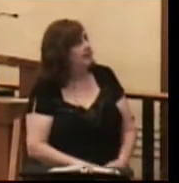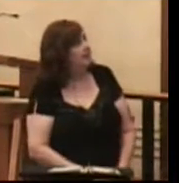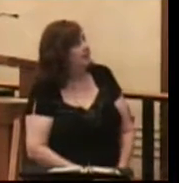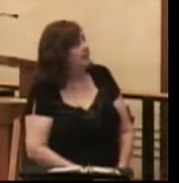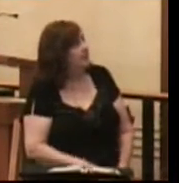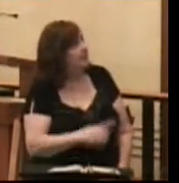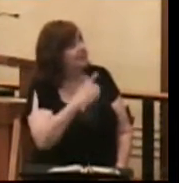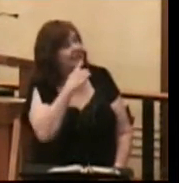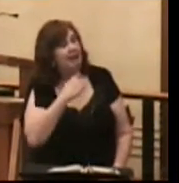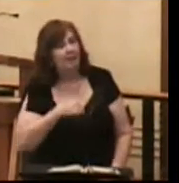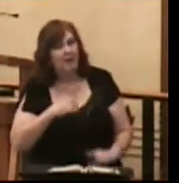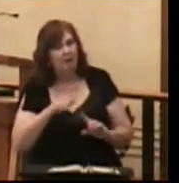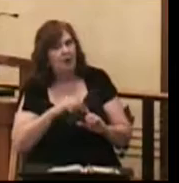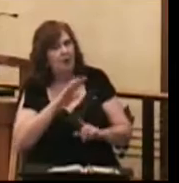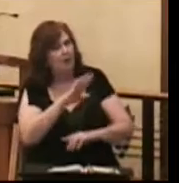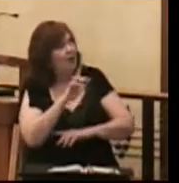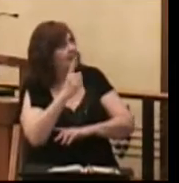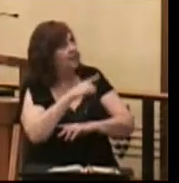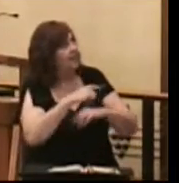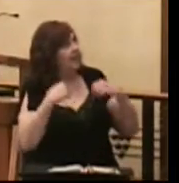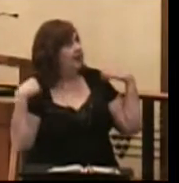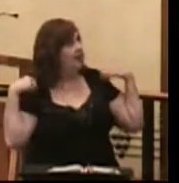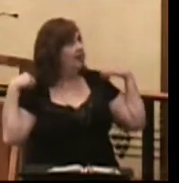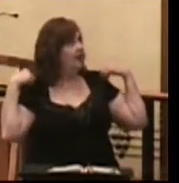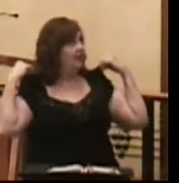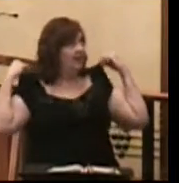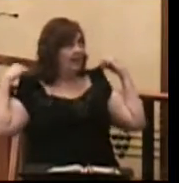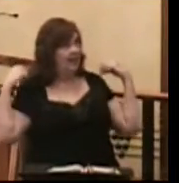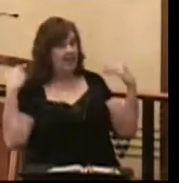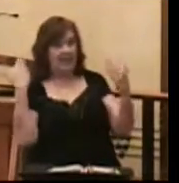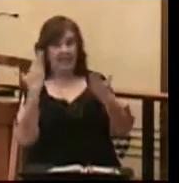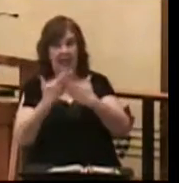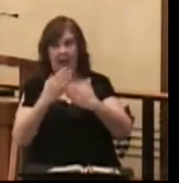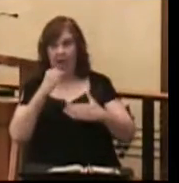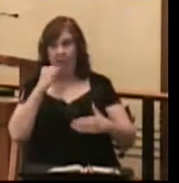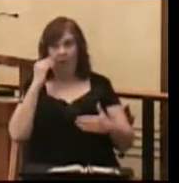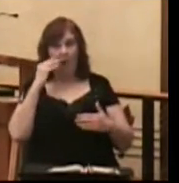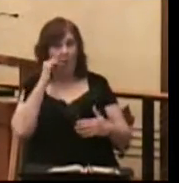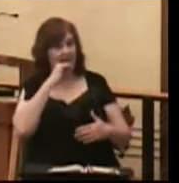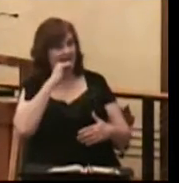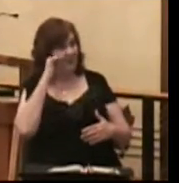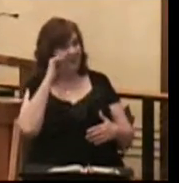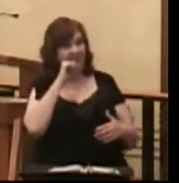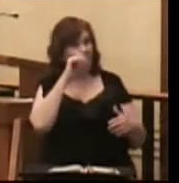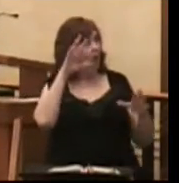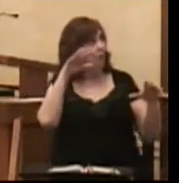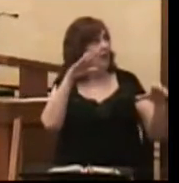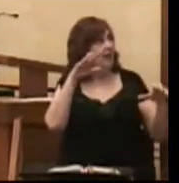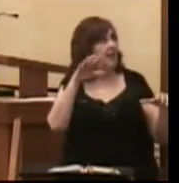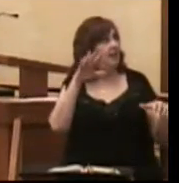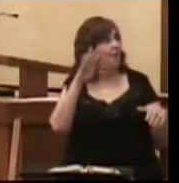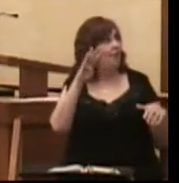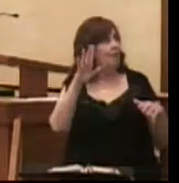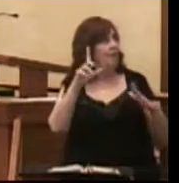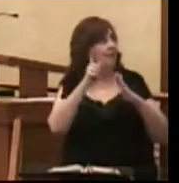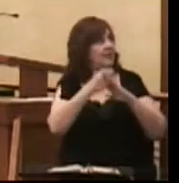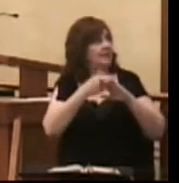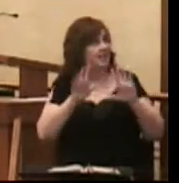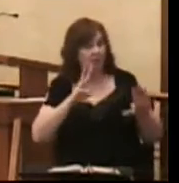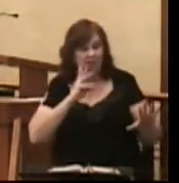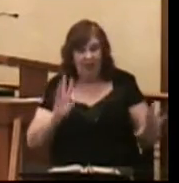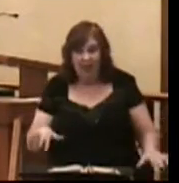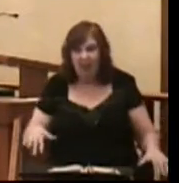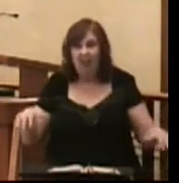Tell me about your day. Man, we came home yesterday. It wasn't raining. 45 minutes later, we in the flood.